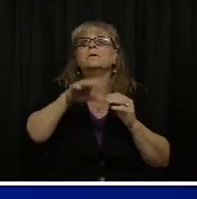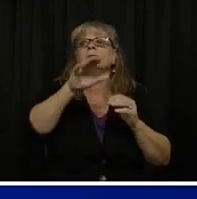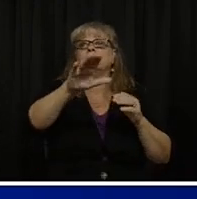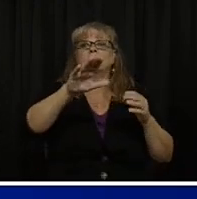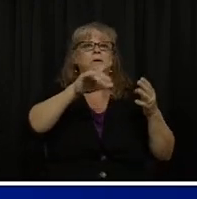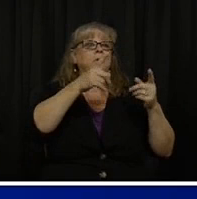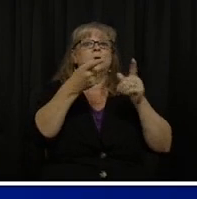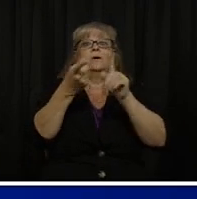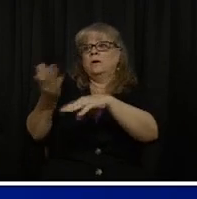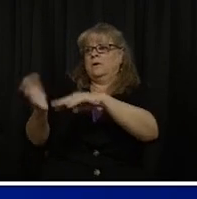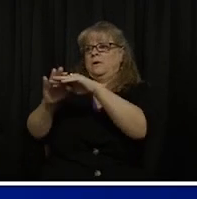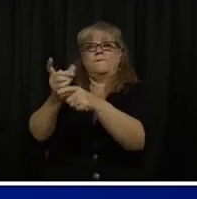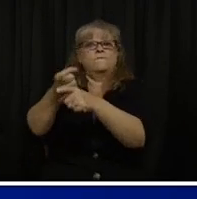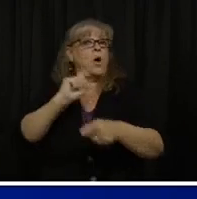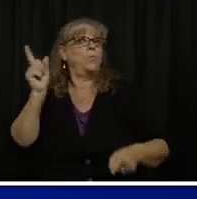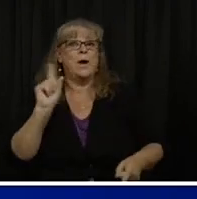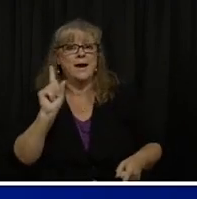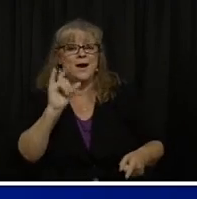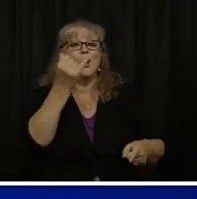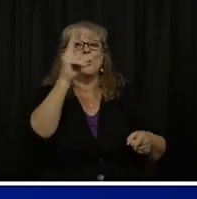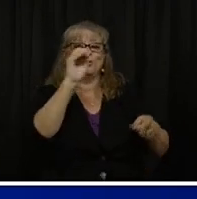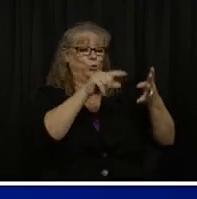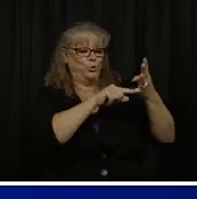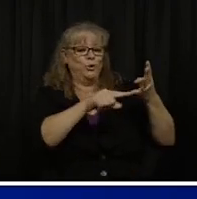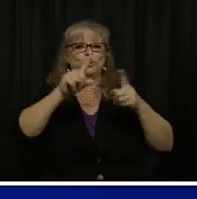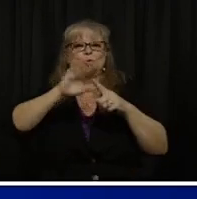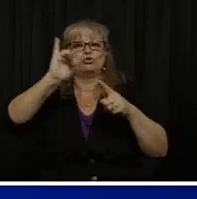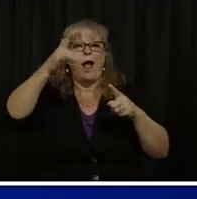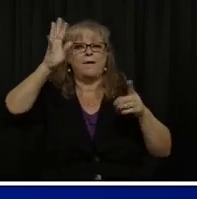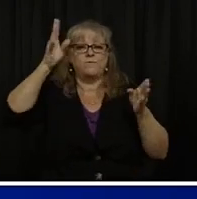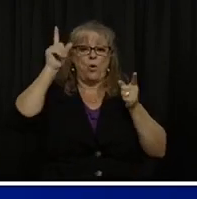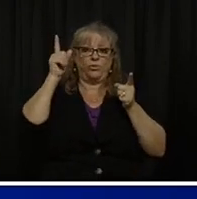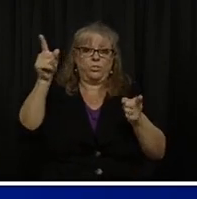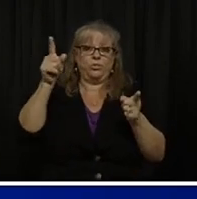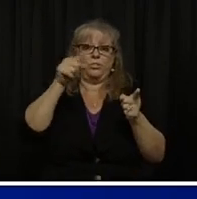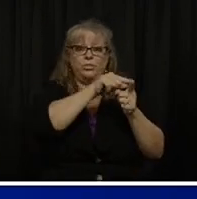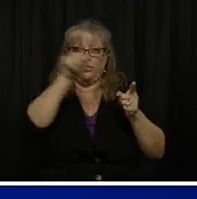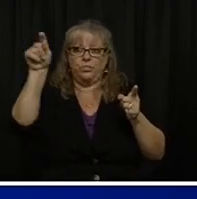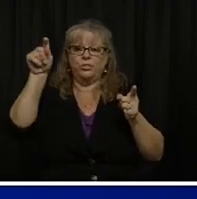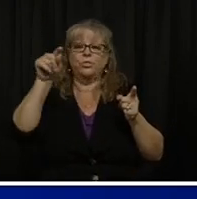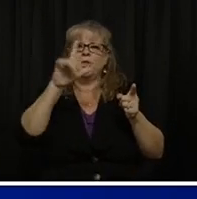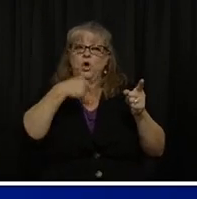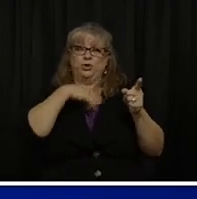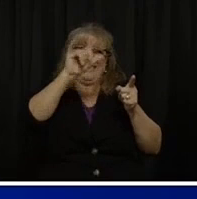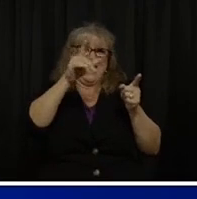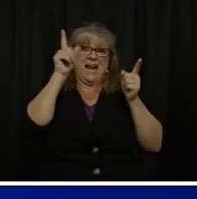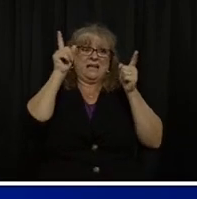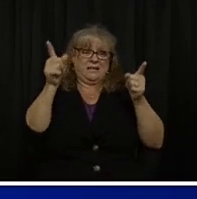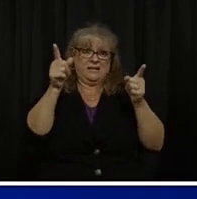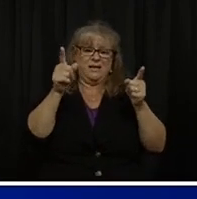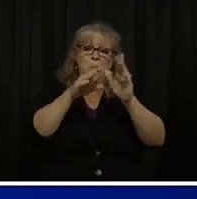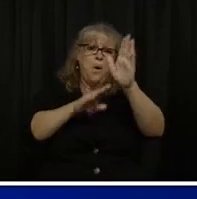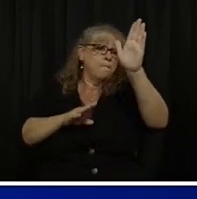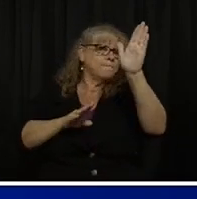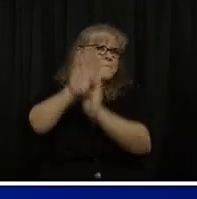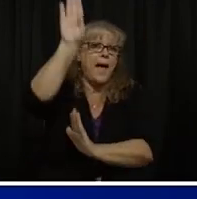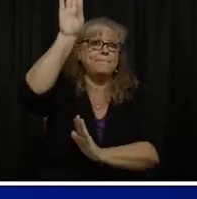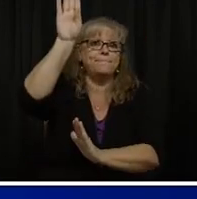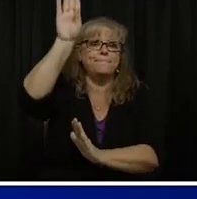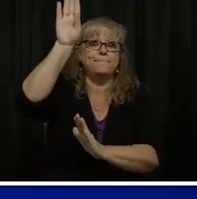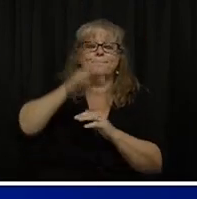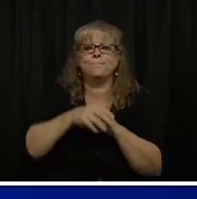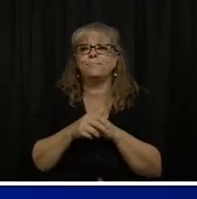through the first week of July, and we're concerned that this trend is going to continue in the state. Similarly, if you look at the next slide,